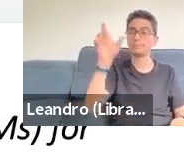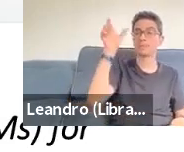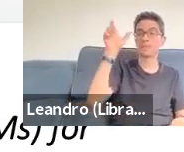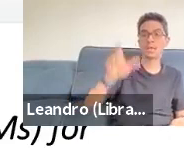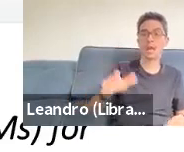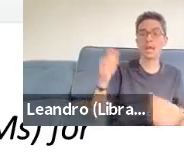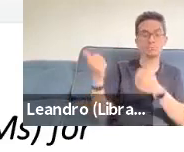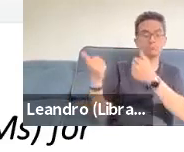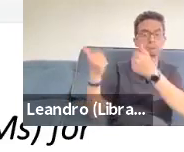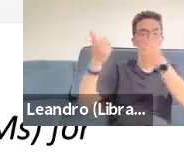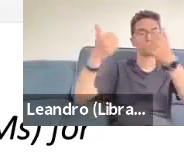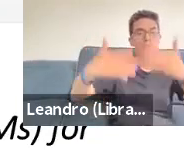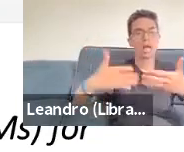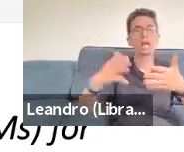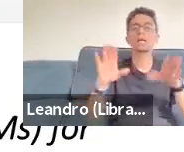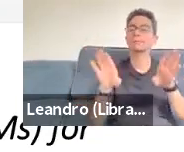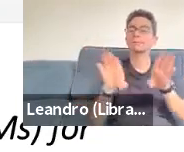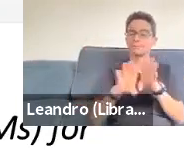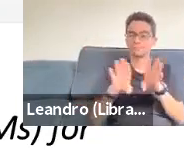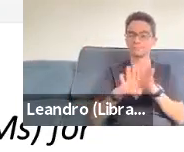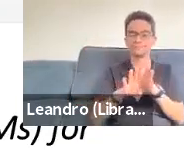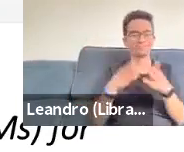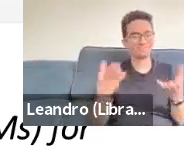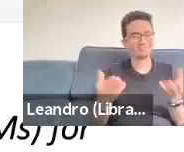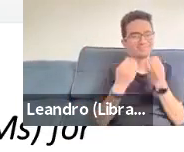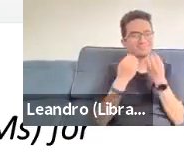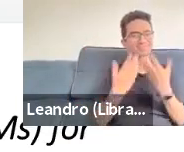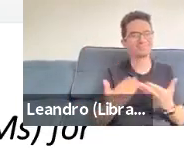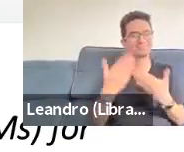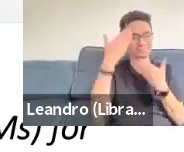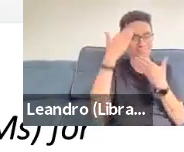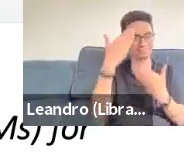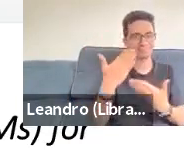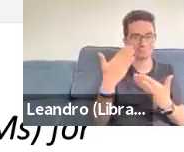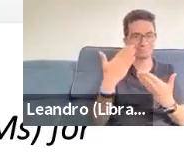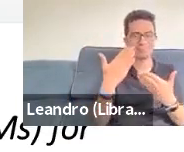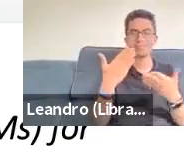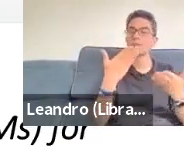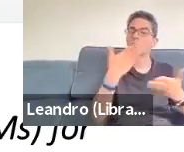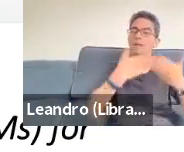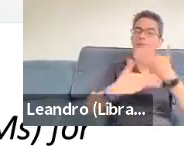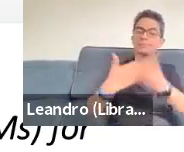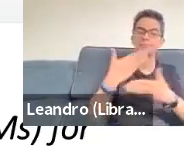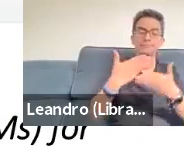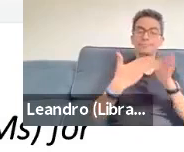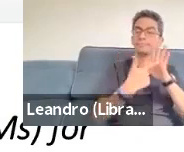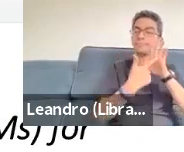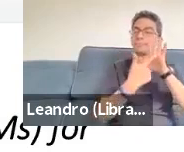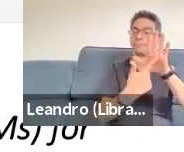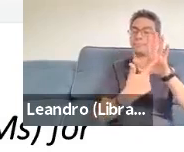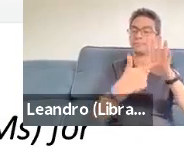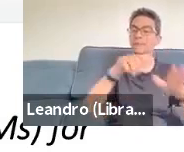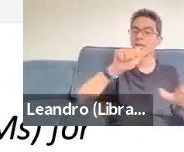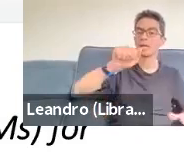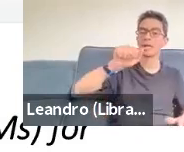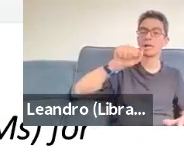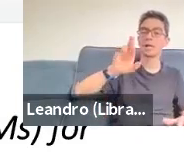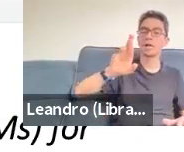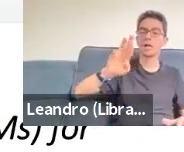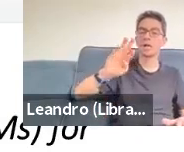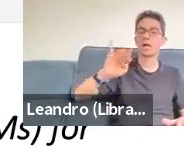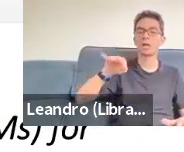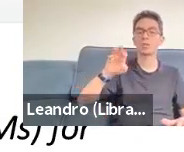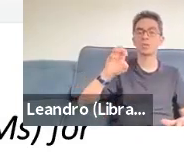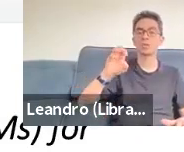So yeah, the article that I shared is called mapping communicative activity and it's taking up a chat approach to the design of pseudo